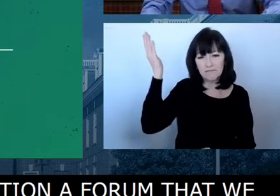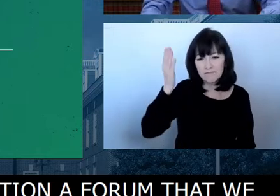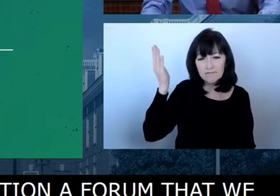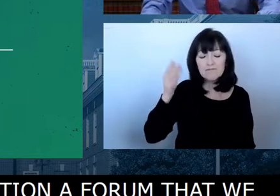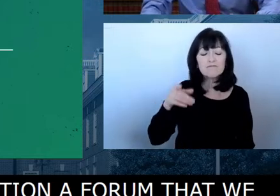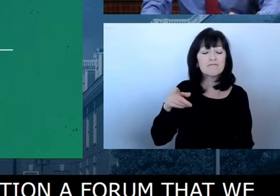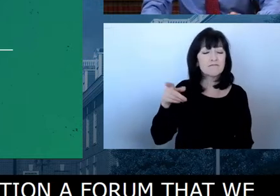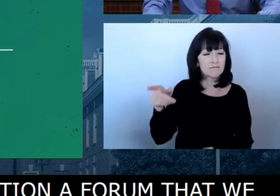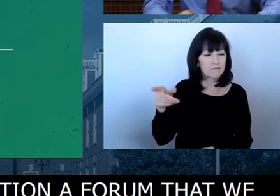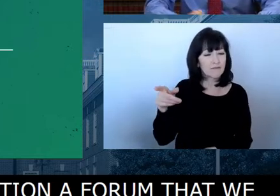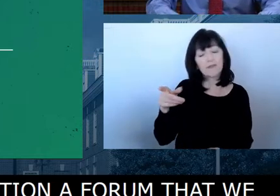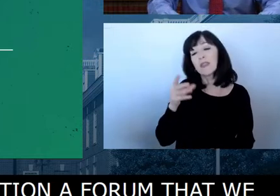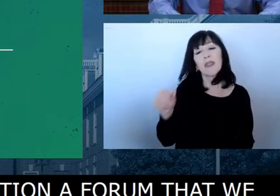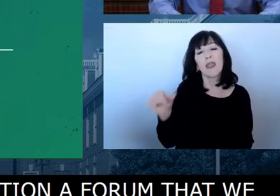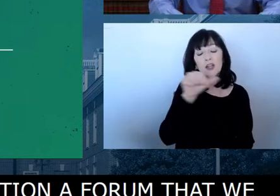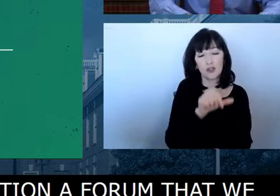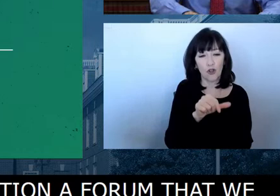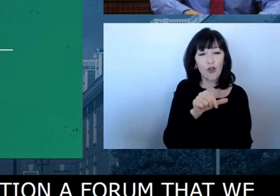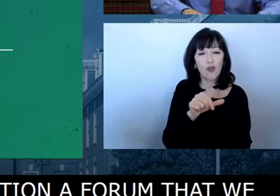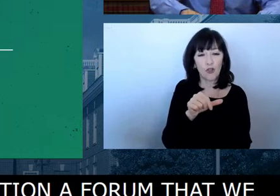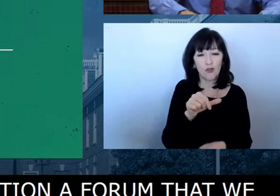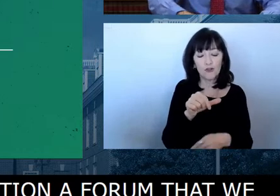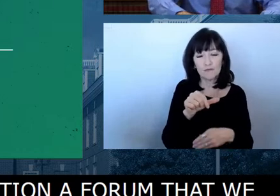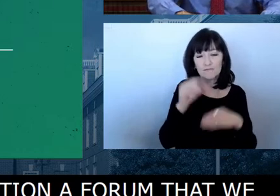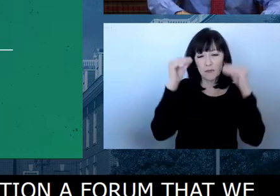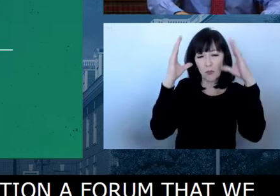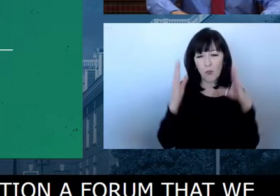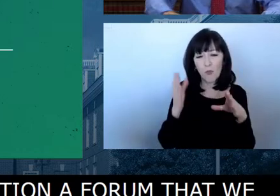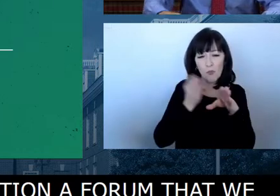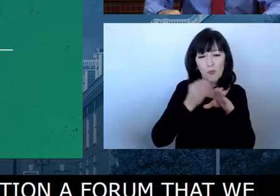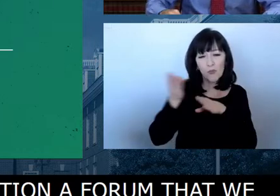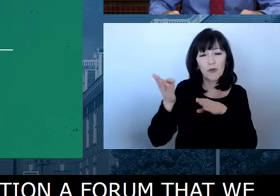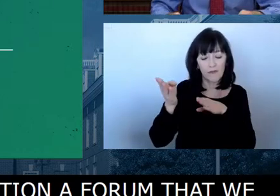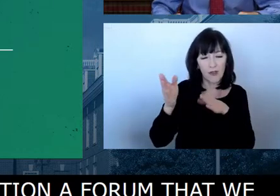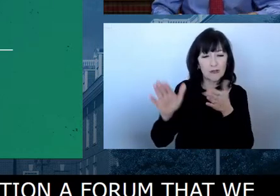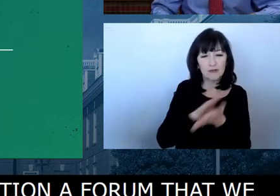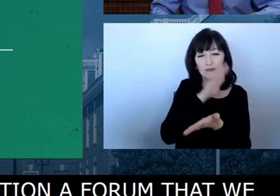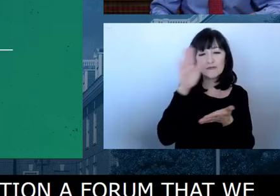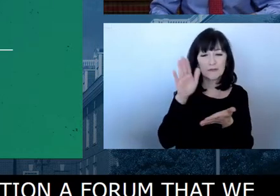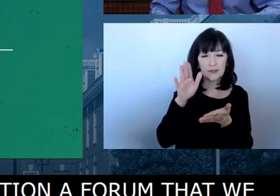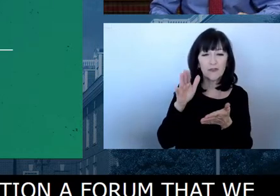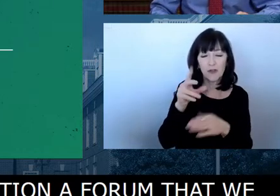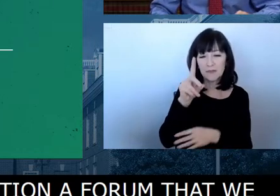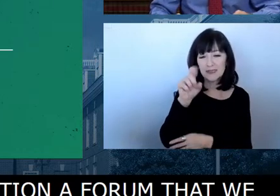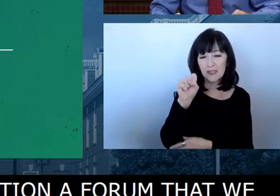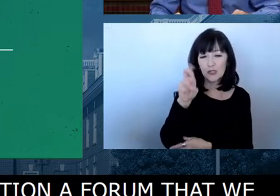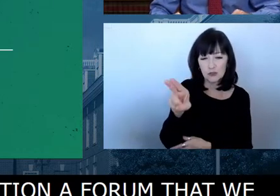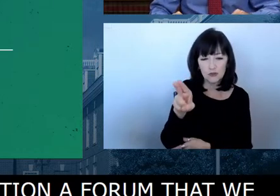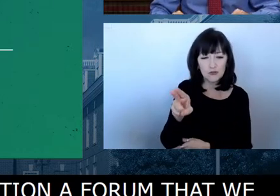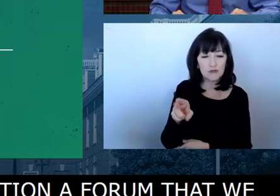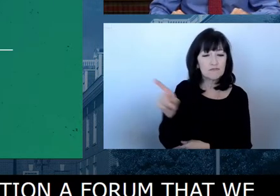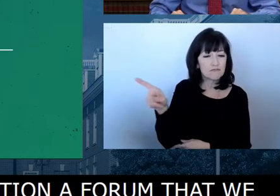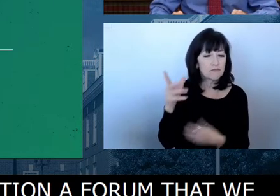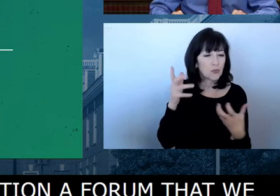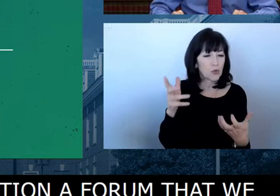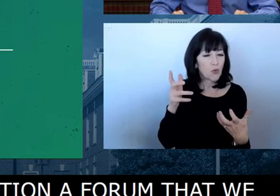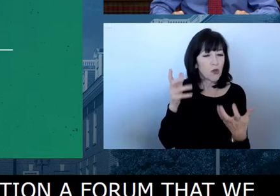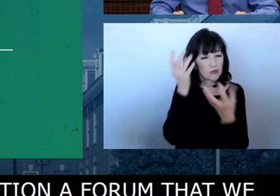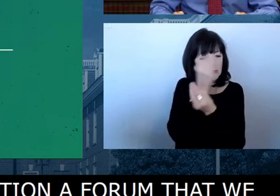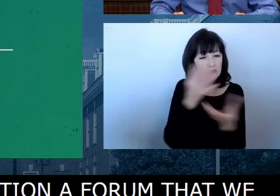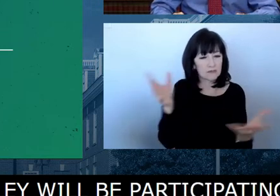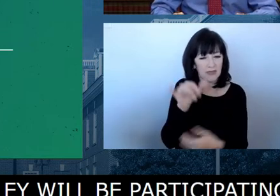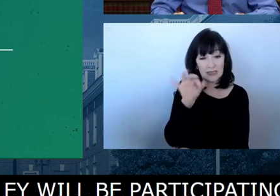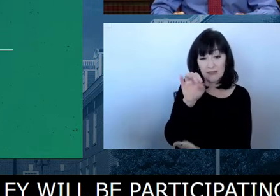DSU, will be participating in a forum on racial history and education in our state. That's February